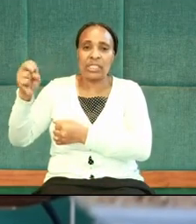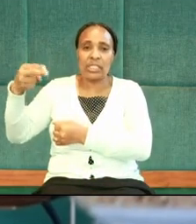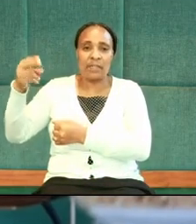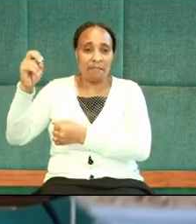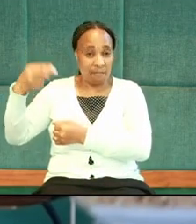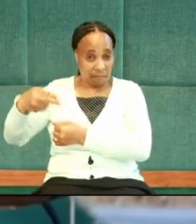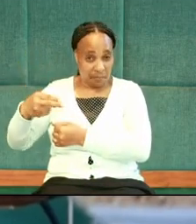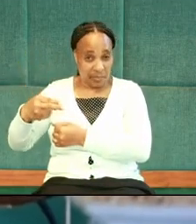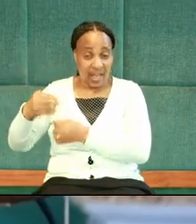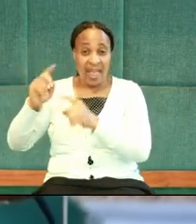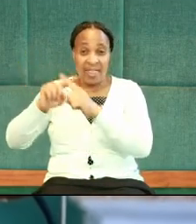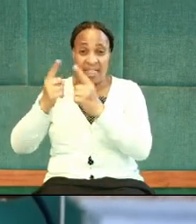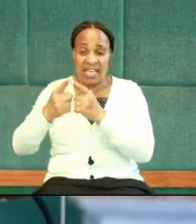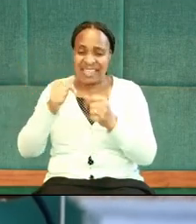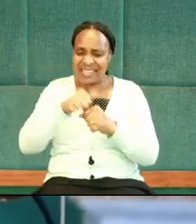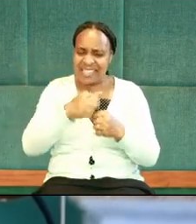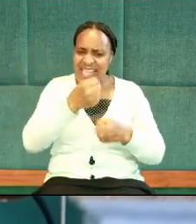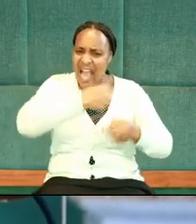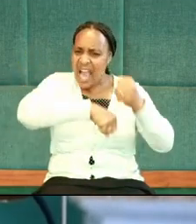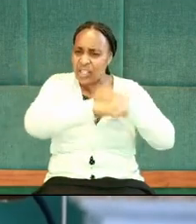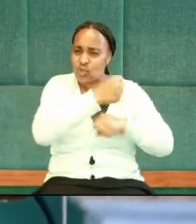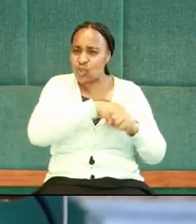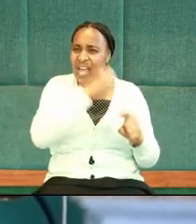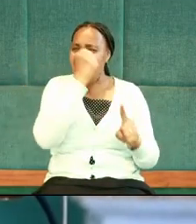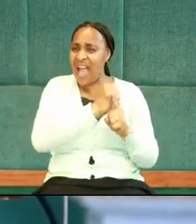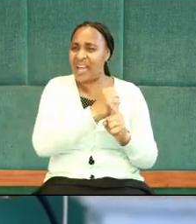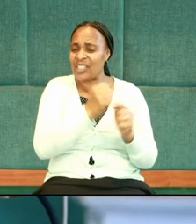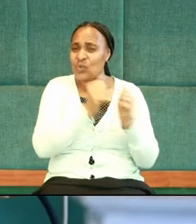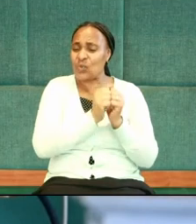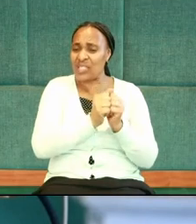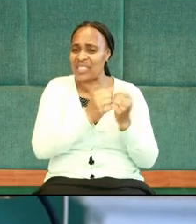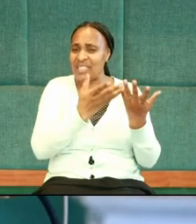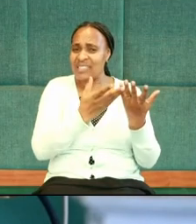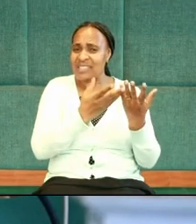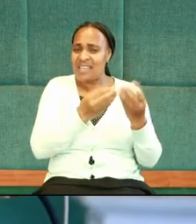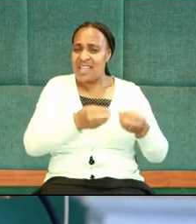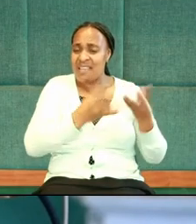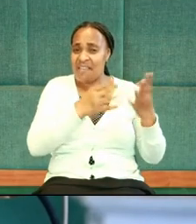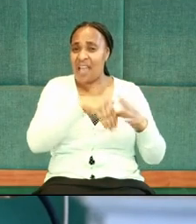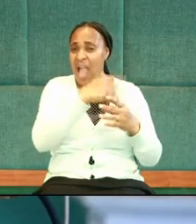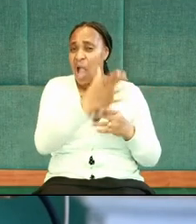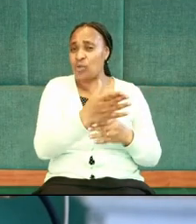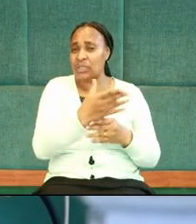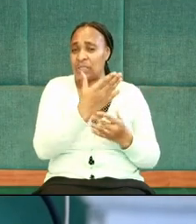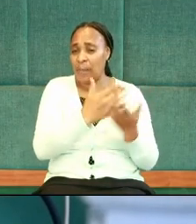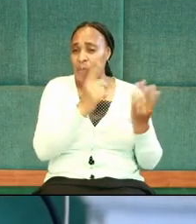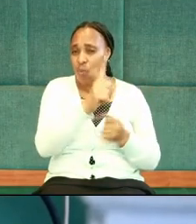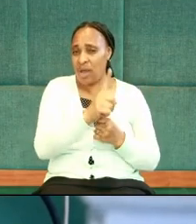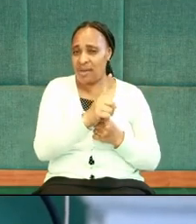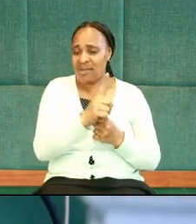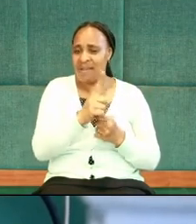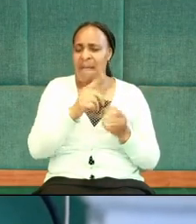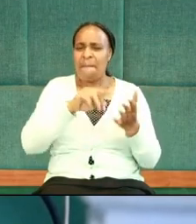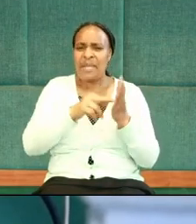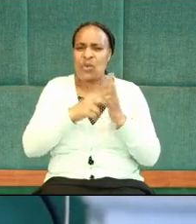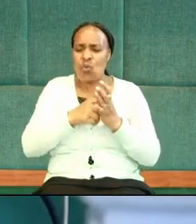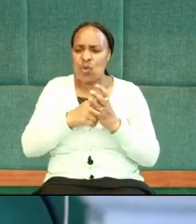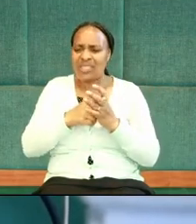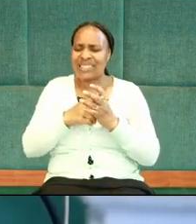may, there is a functional difficulty with our dating habit. Hence, I say fixing